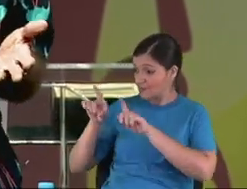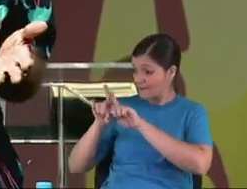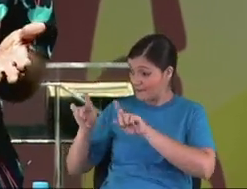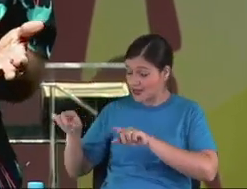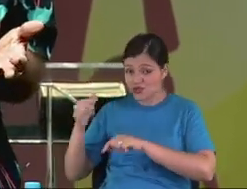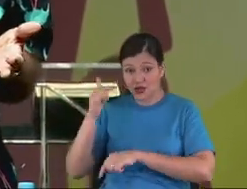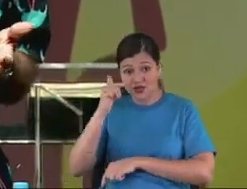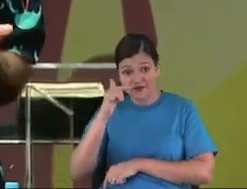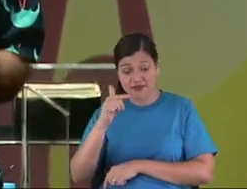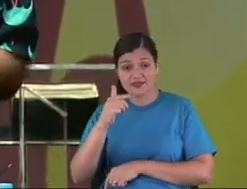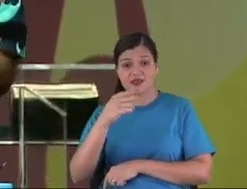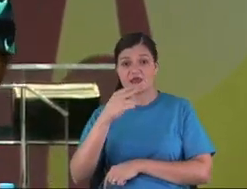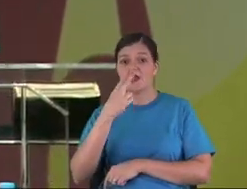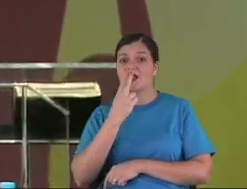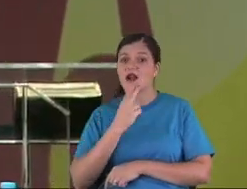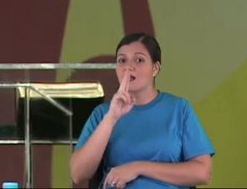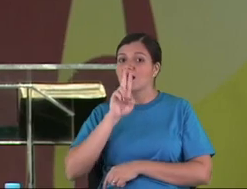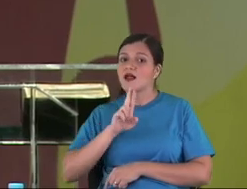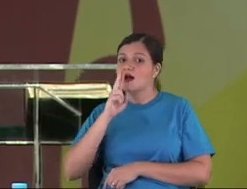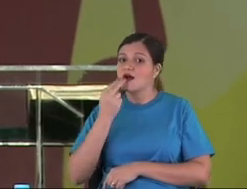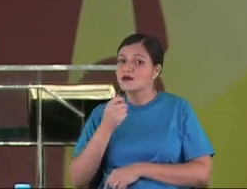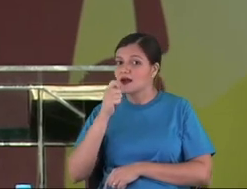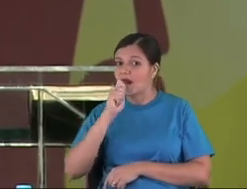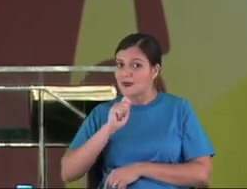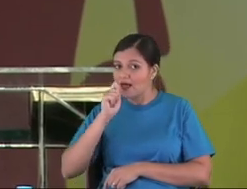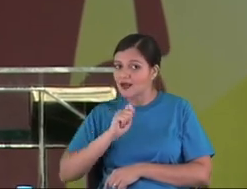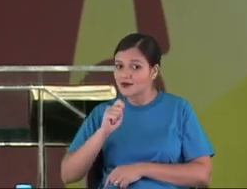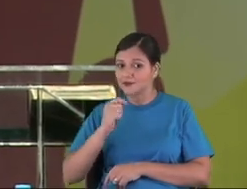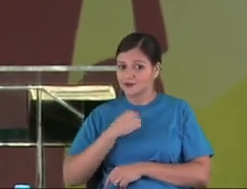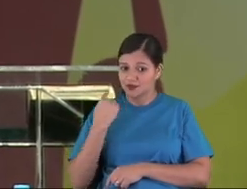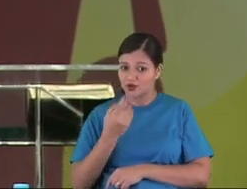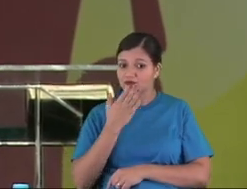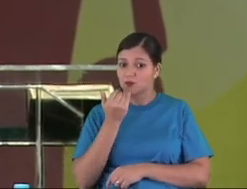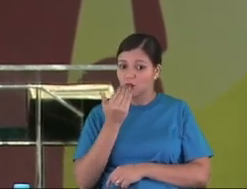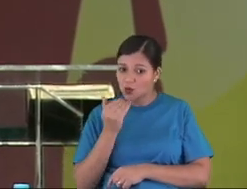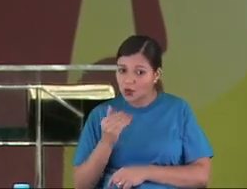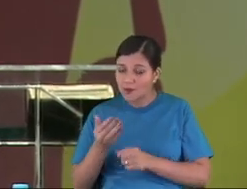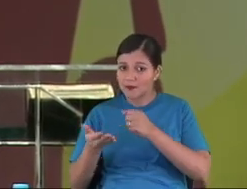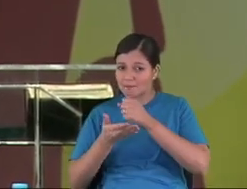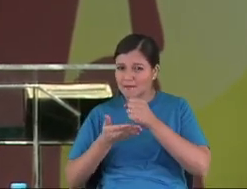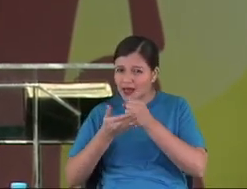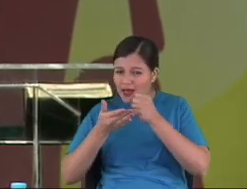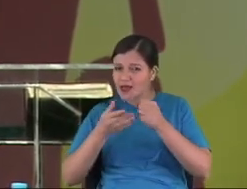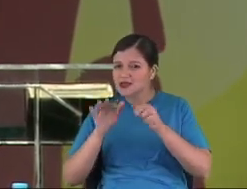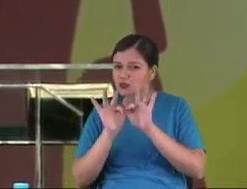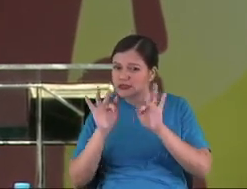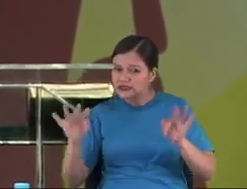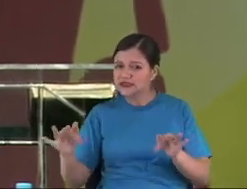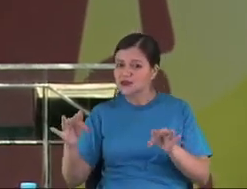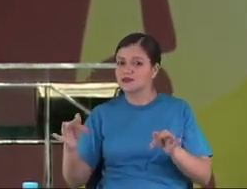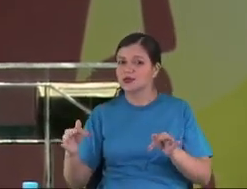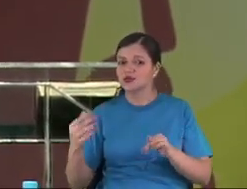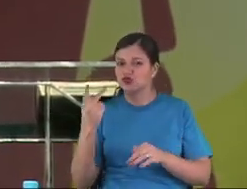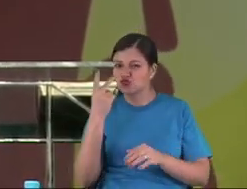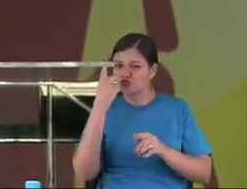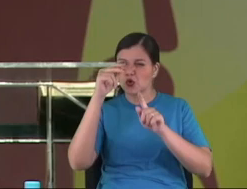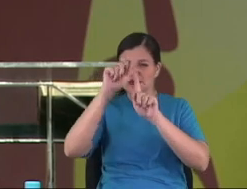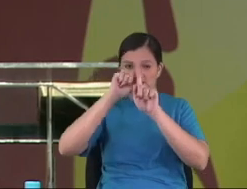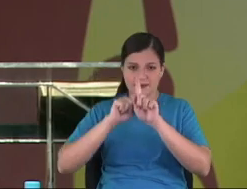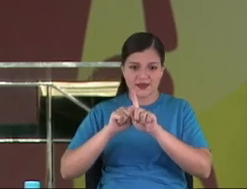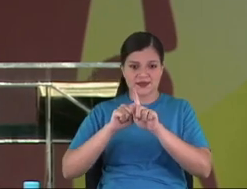to pay his surgery? We don't have a scream, lollipop, we eat very basic two months.